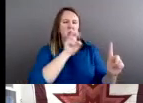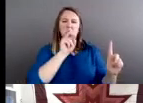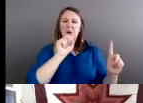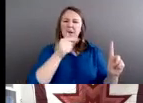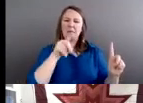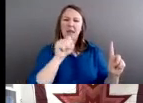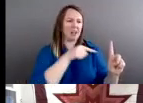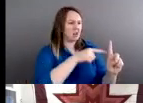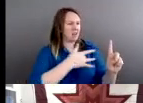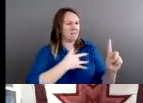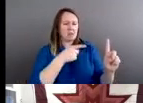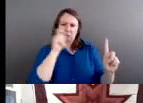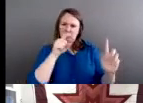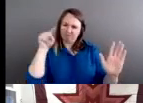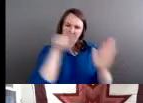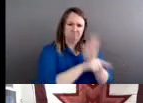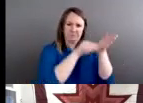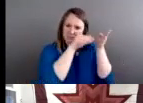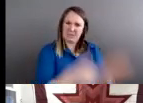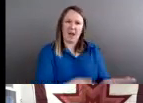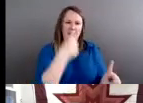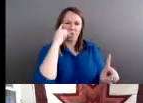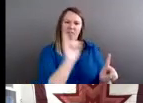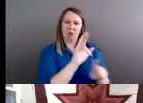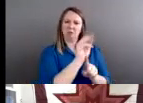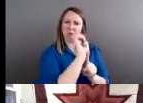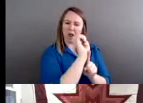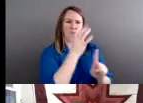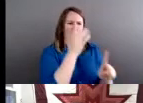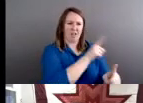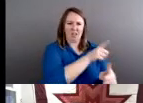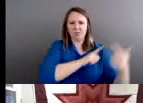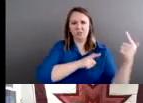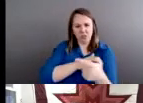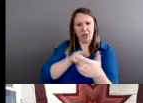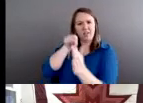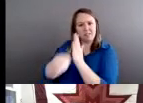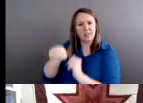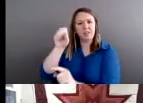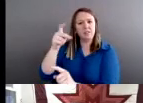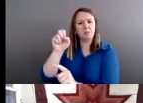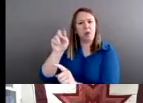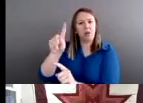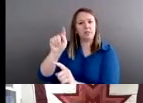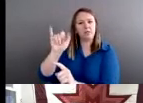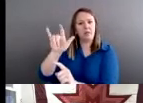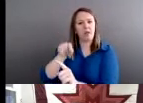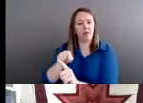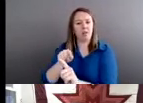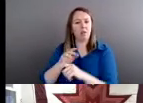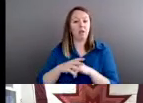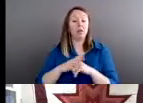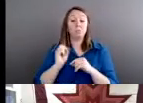for his crime against Spotted Tail. And so that's exactly what they did. The federal officials filed